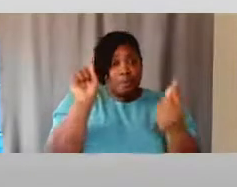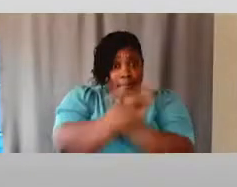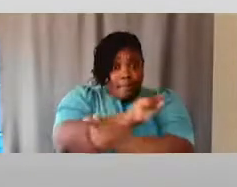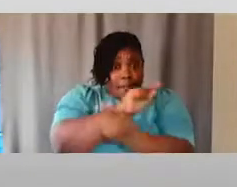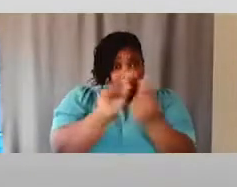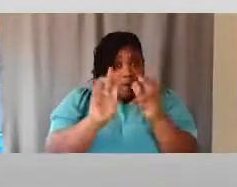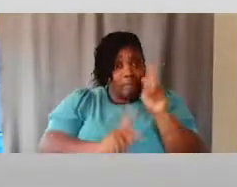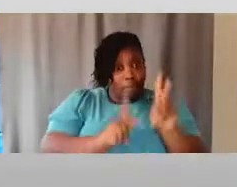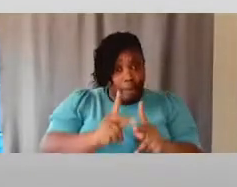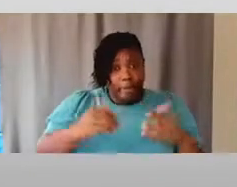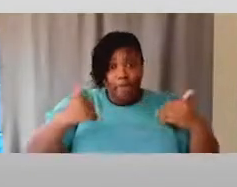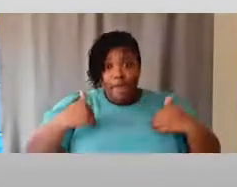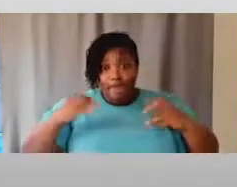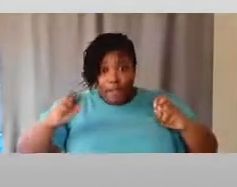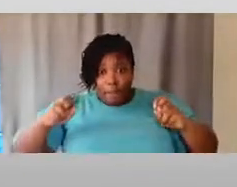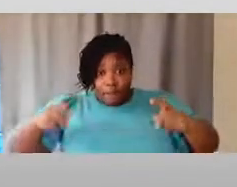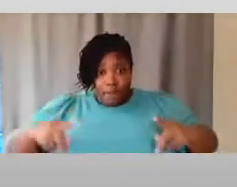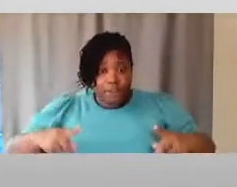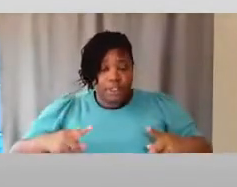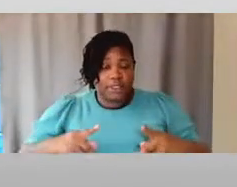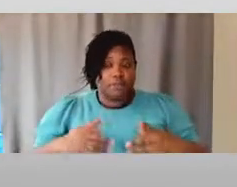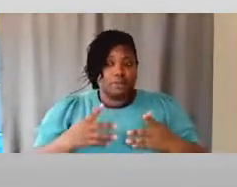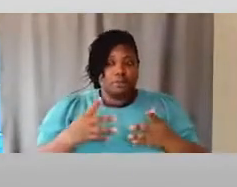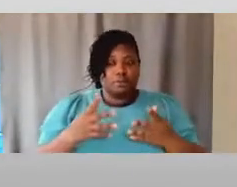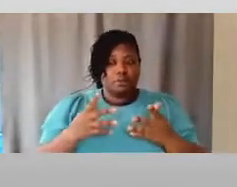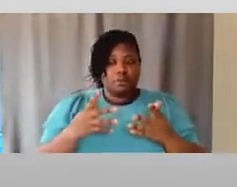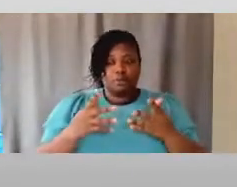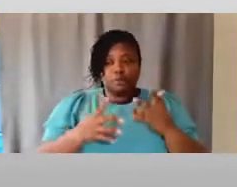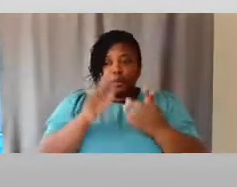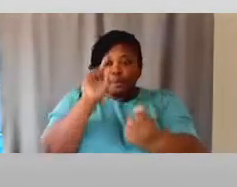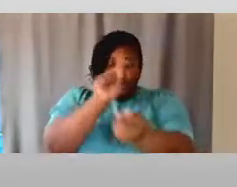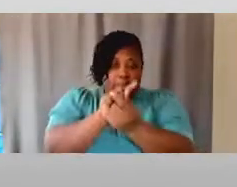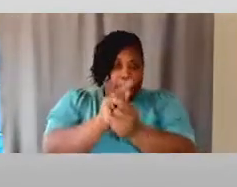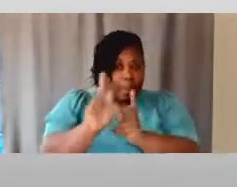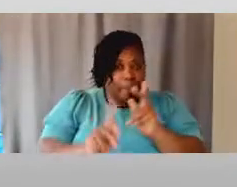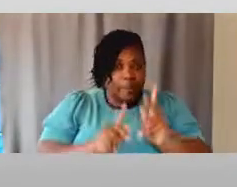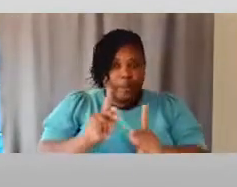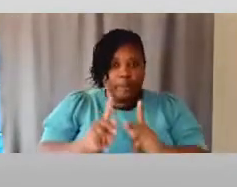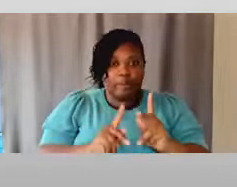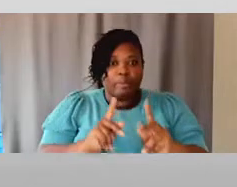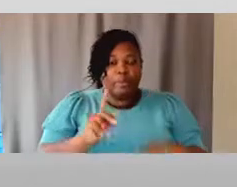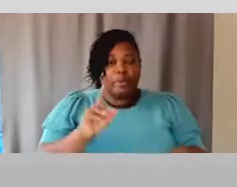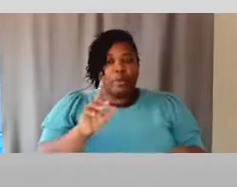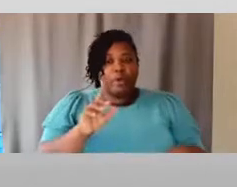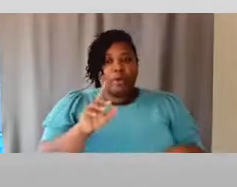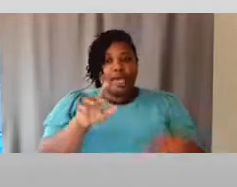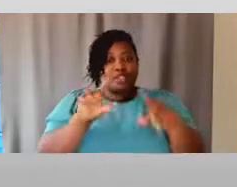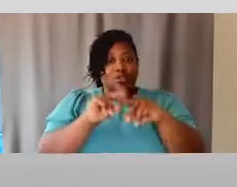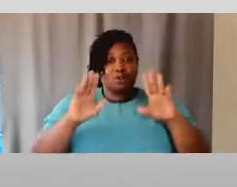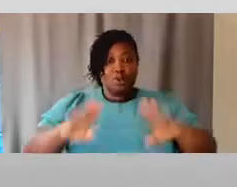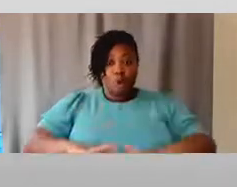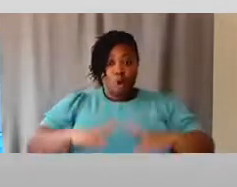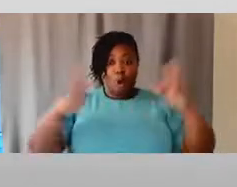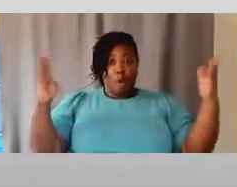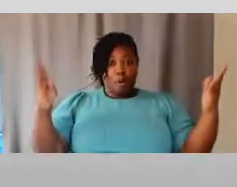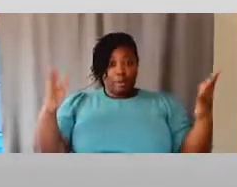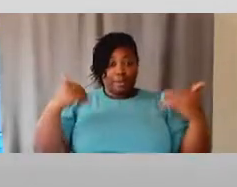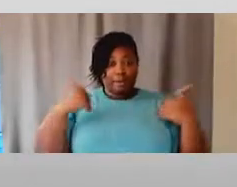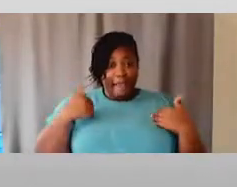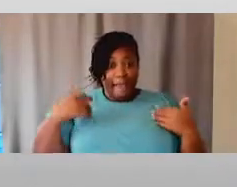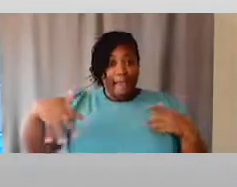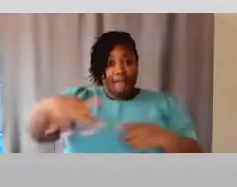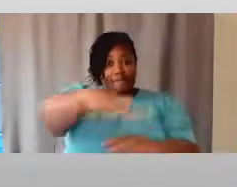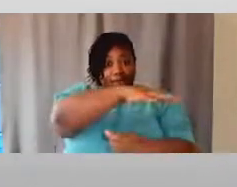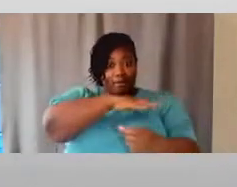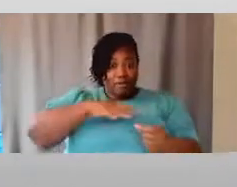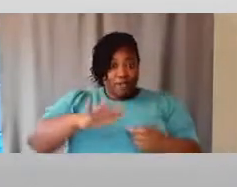opportunities to meet people and to openly have space to talk